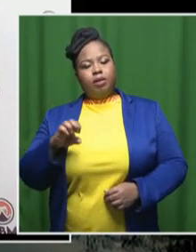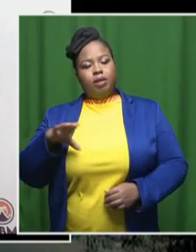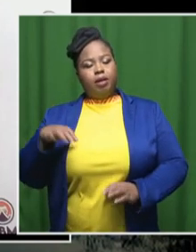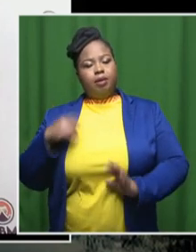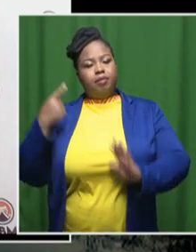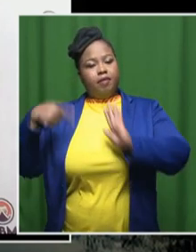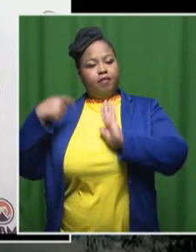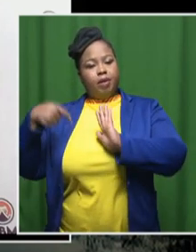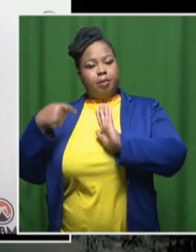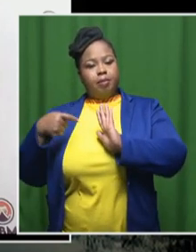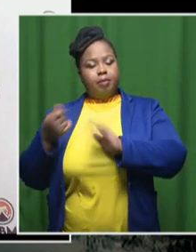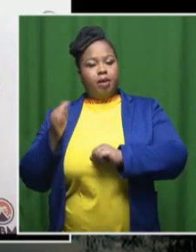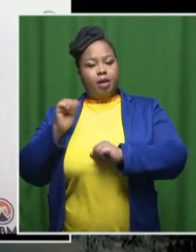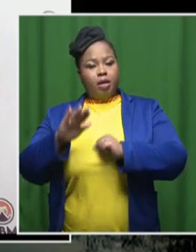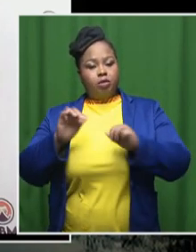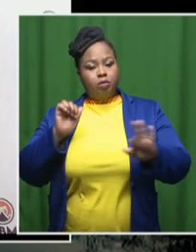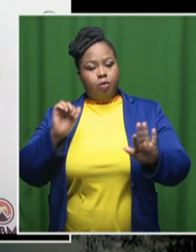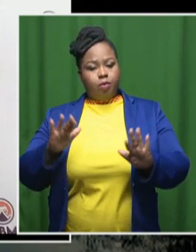Film Expo.